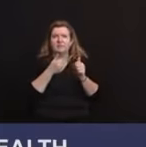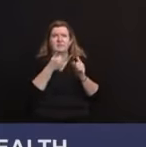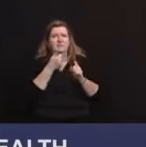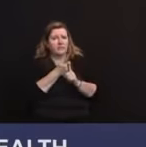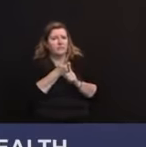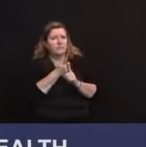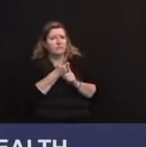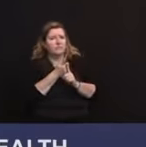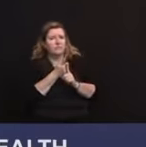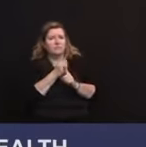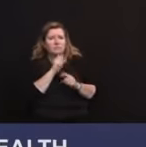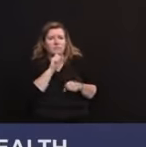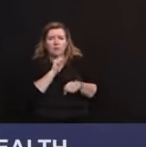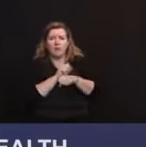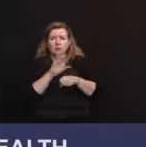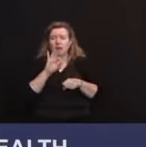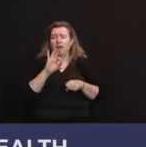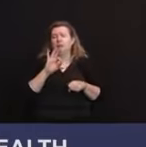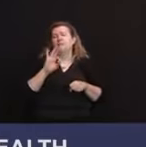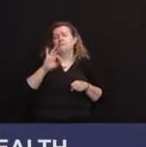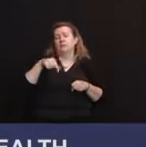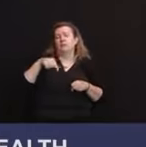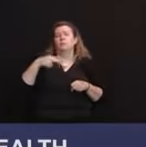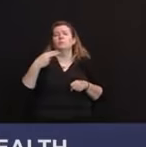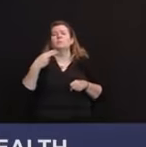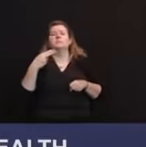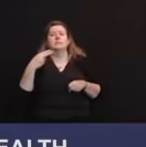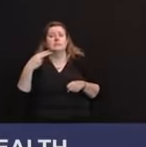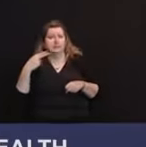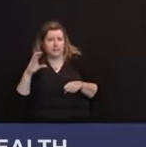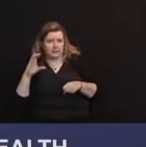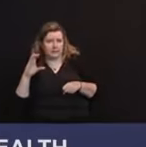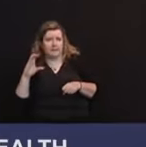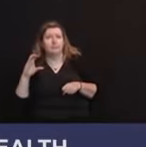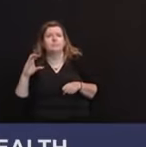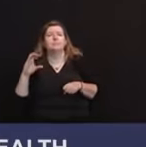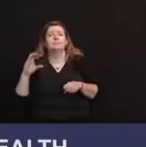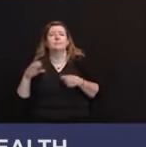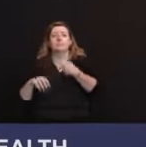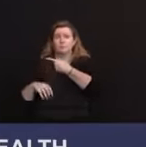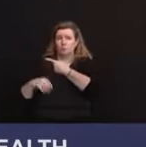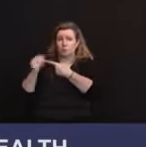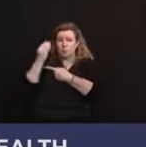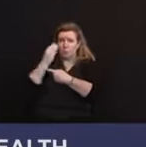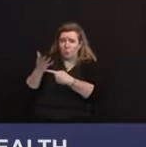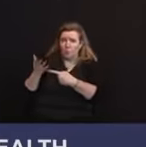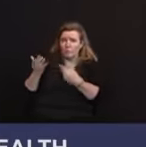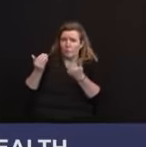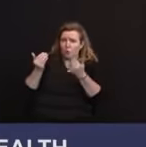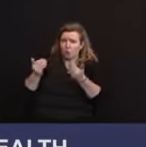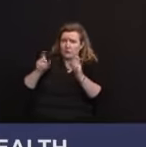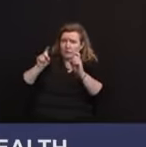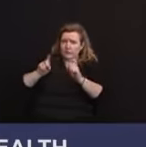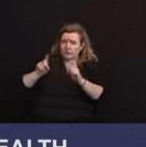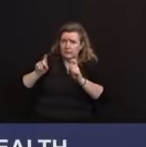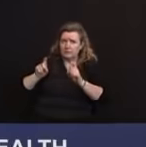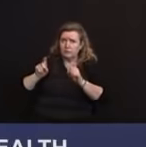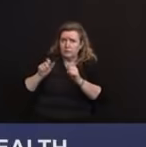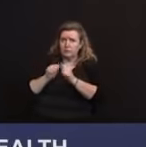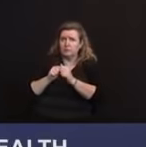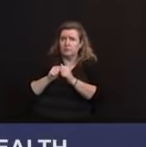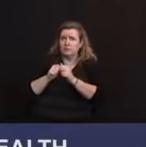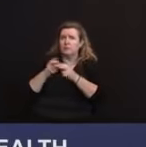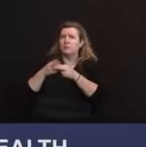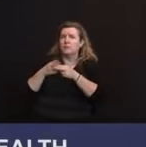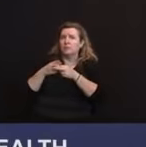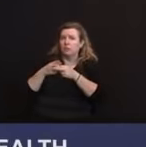They were, you tagged them to go into unseasonal workers and testing. You tagged them as part of the surge team to go into